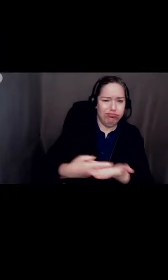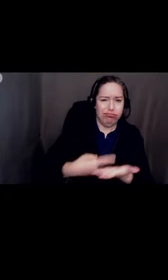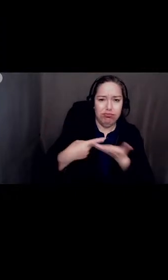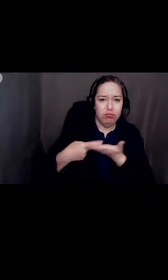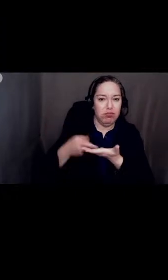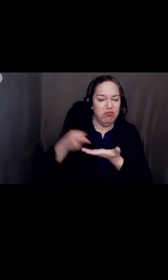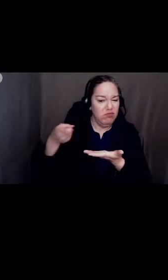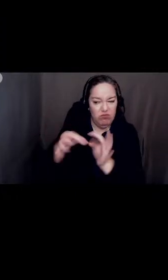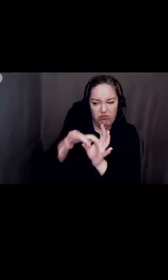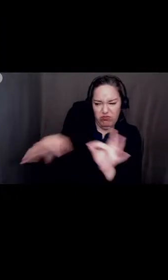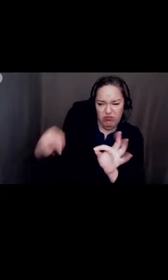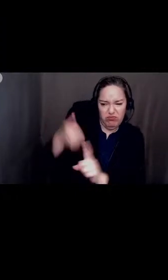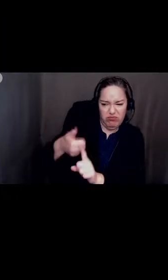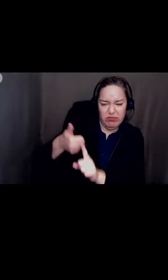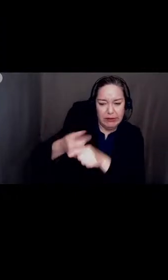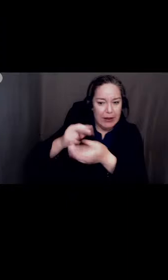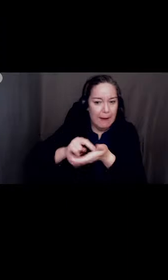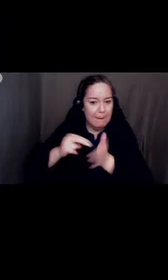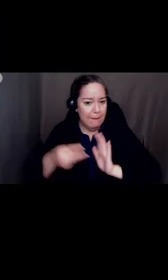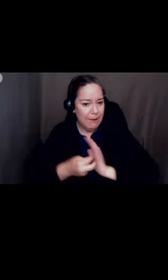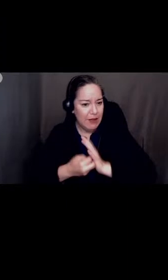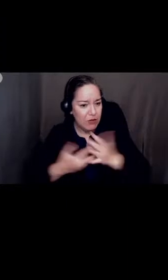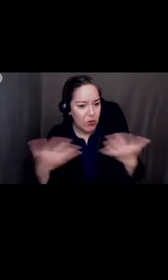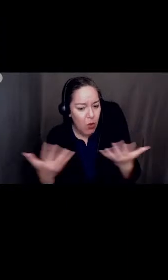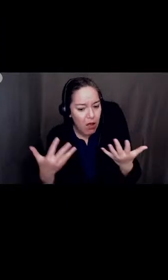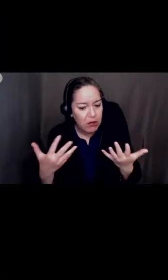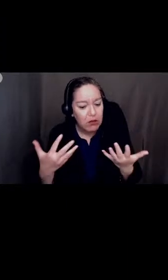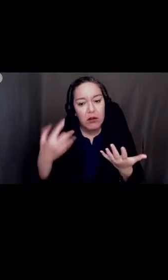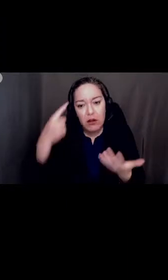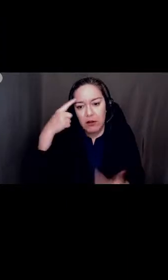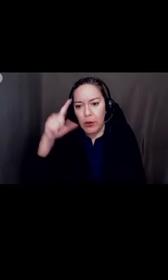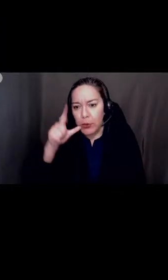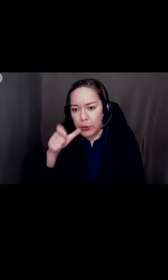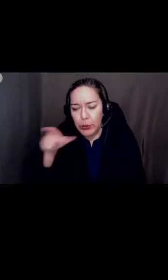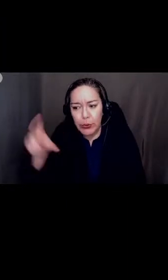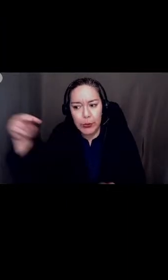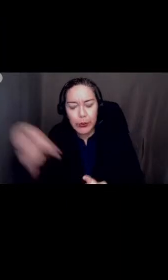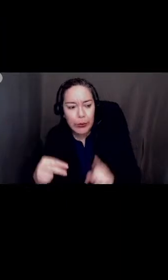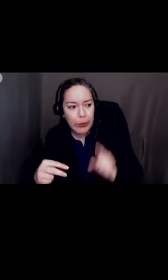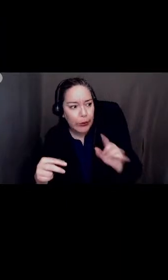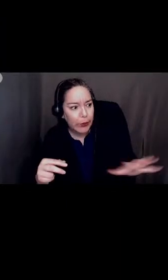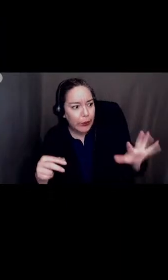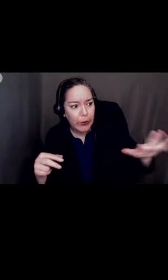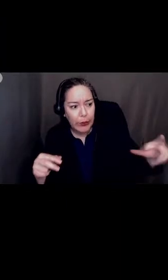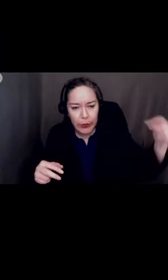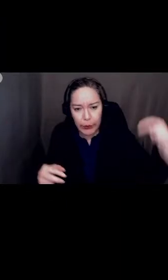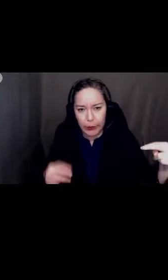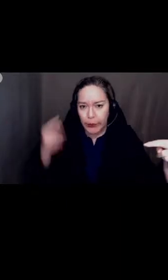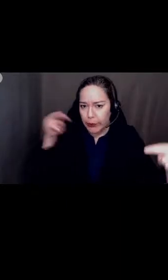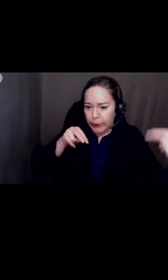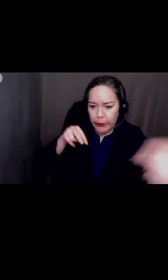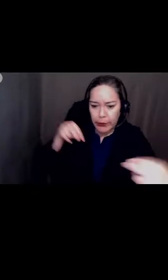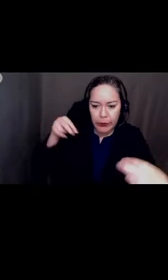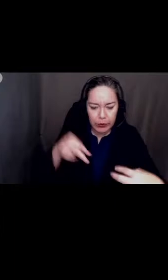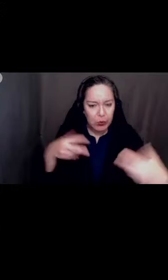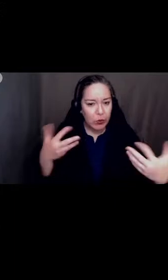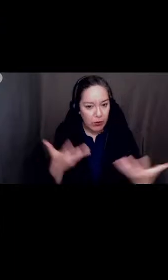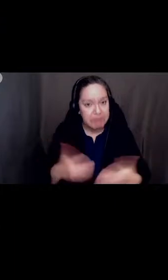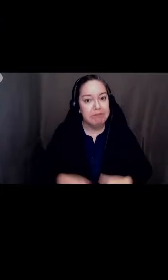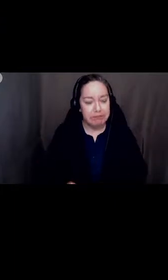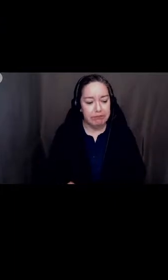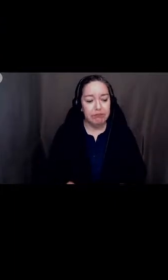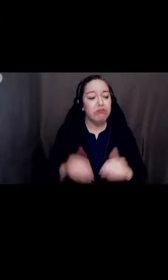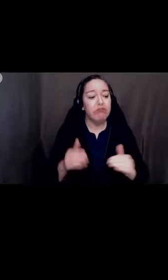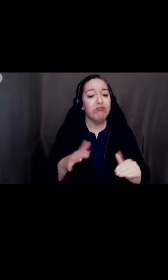team's thinking or a contextual analysis on the Colton Way. The geographical